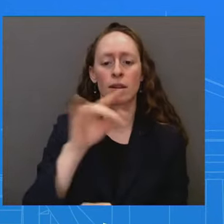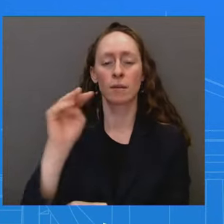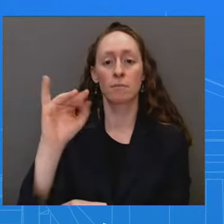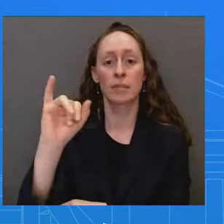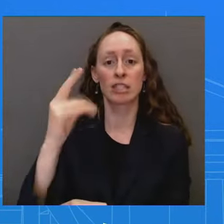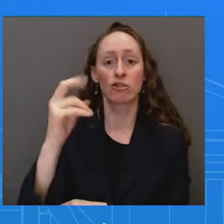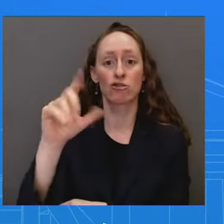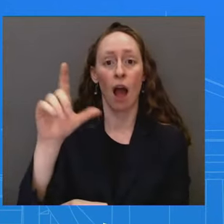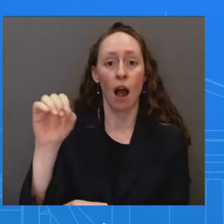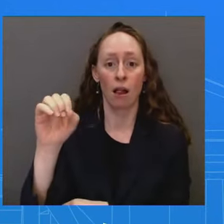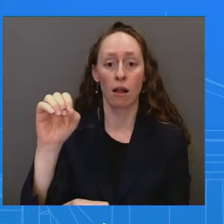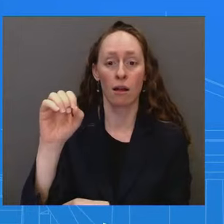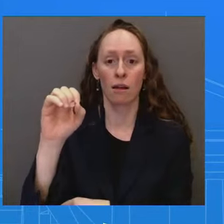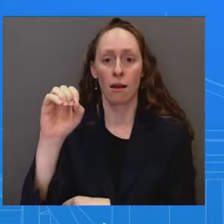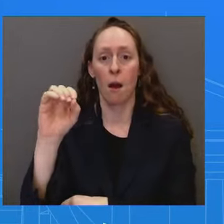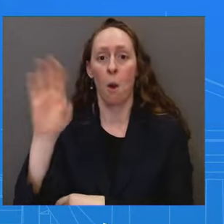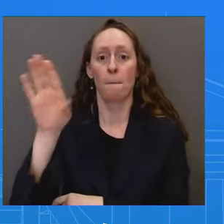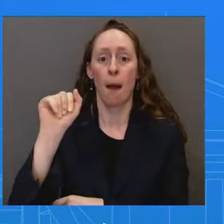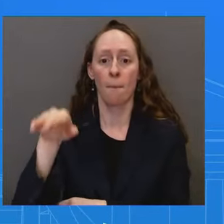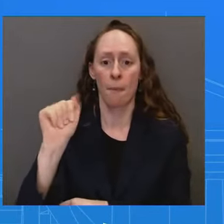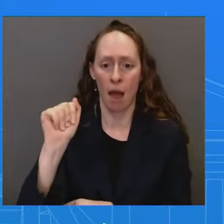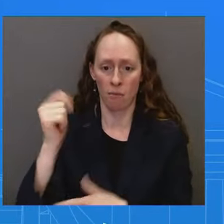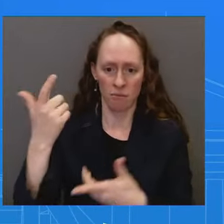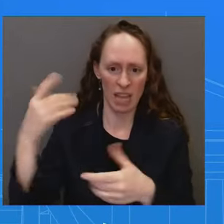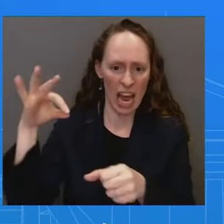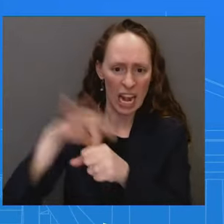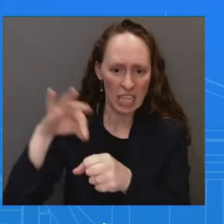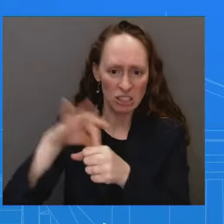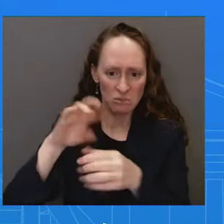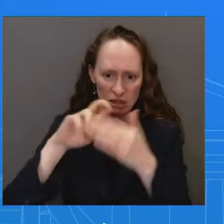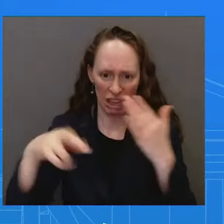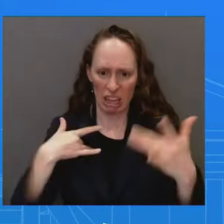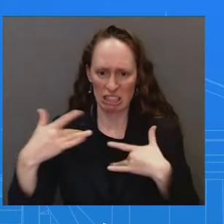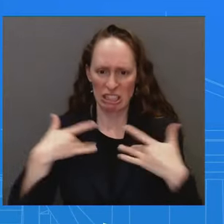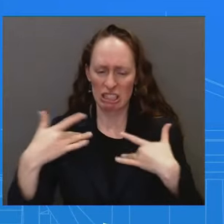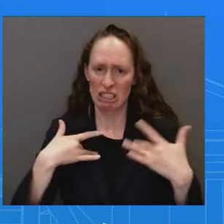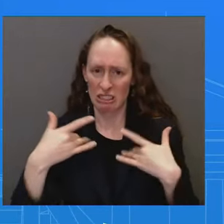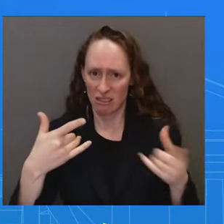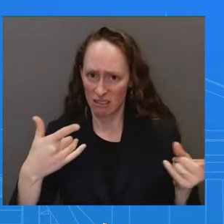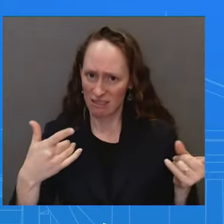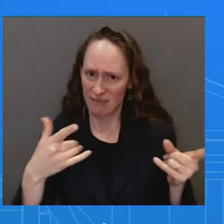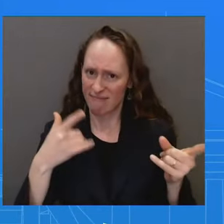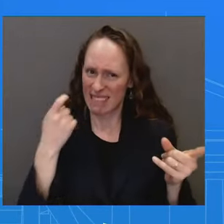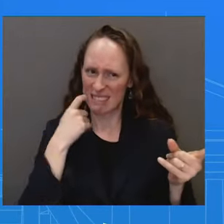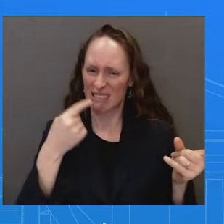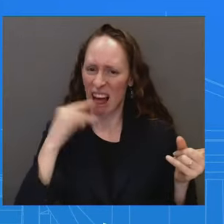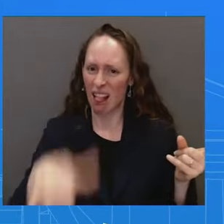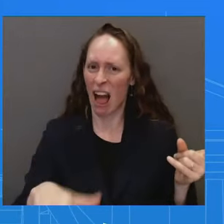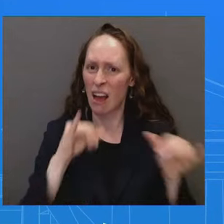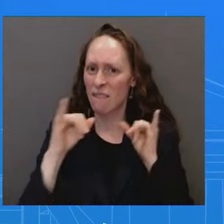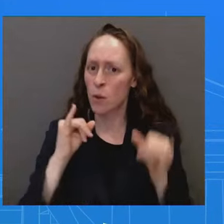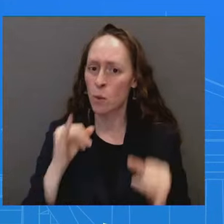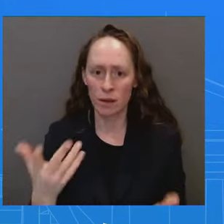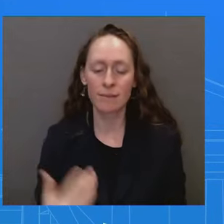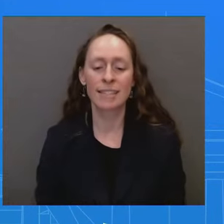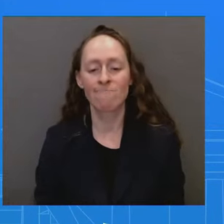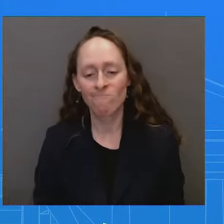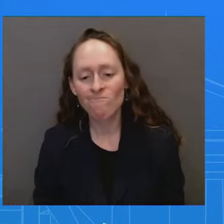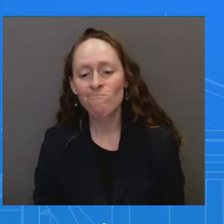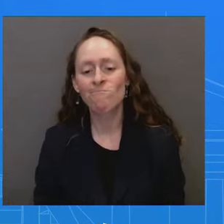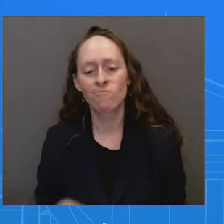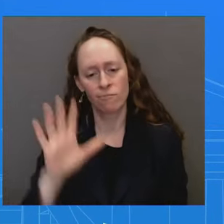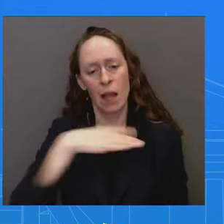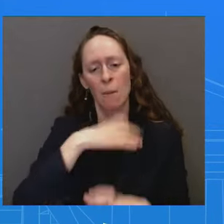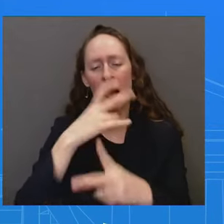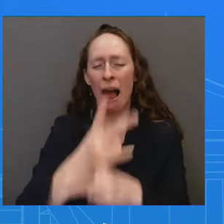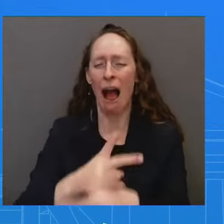want to be careful. Again, we're talking about, uh, upcoming election this year, so I don't want to comment on that. Uh, obviously we're going to let, uh, the former